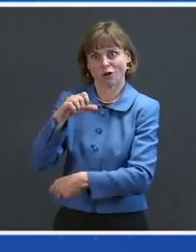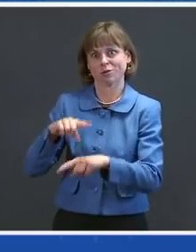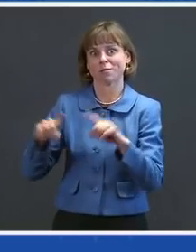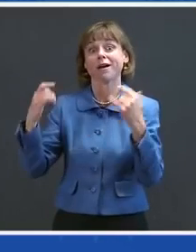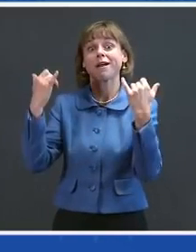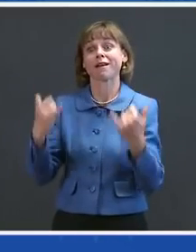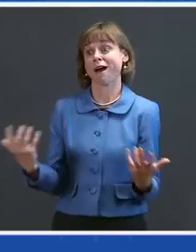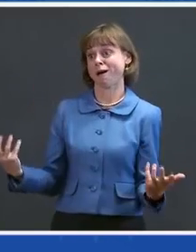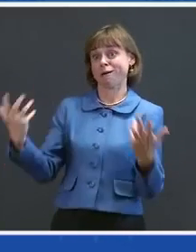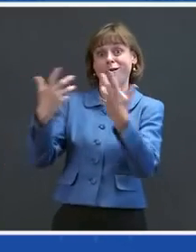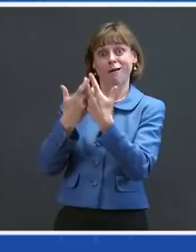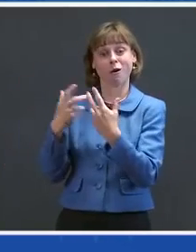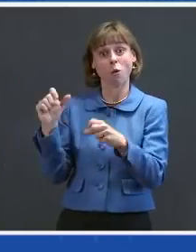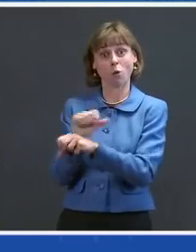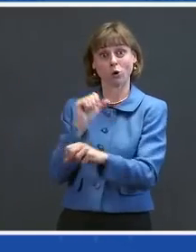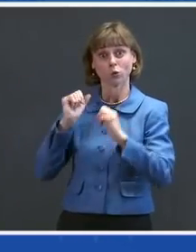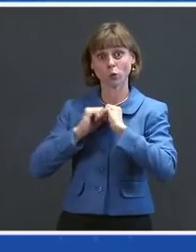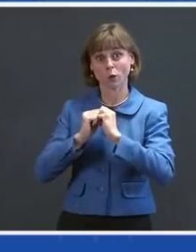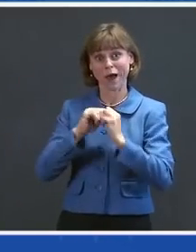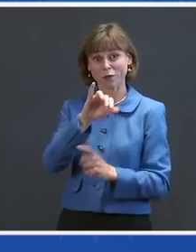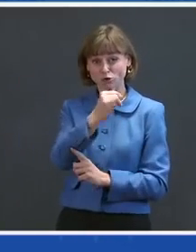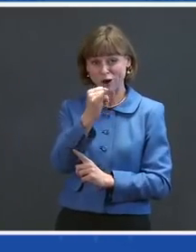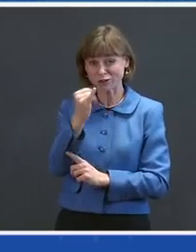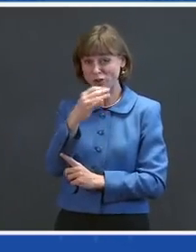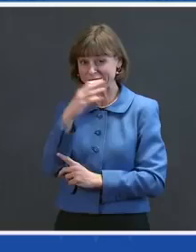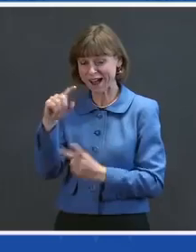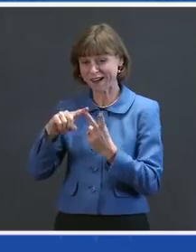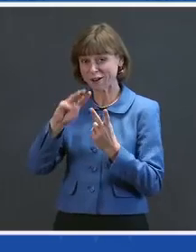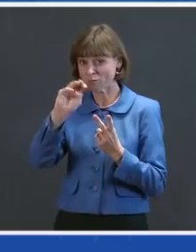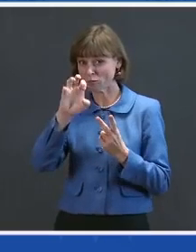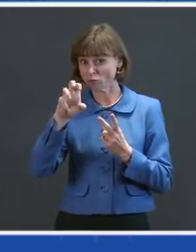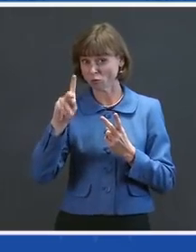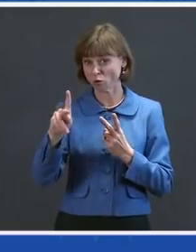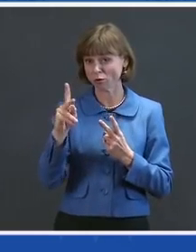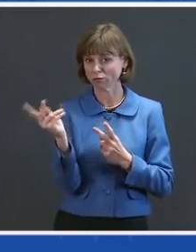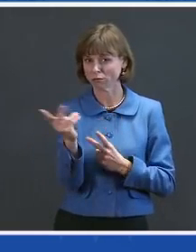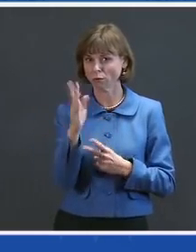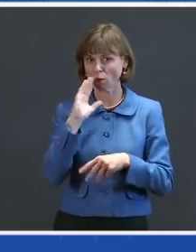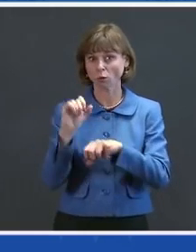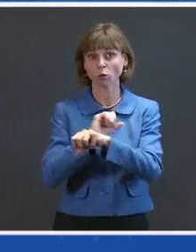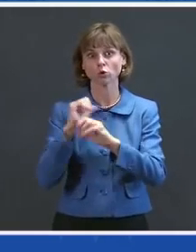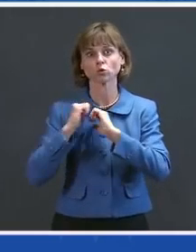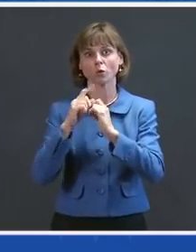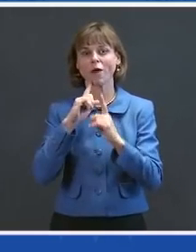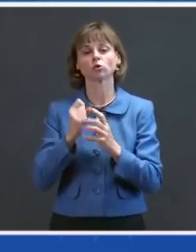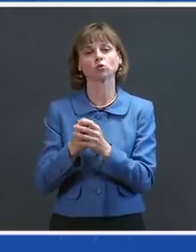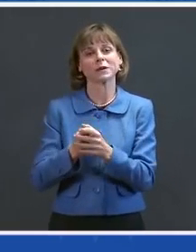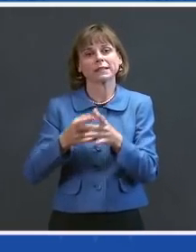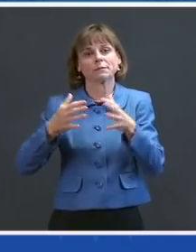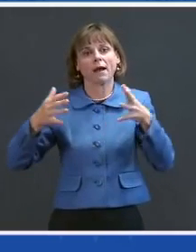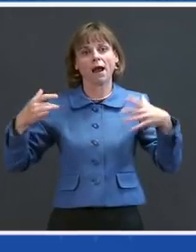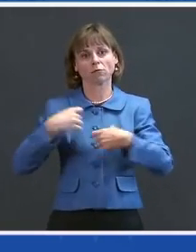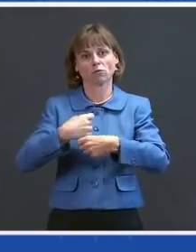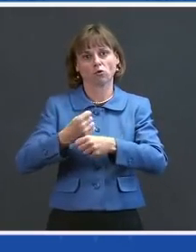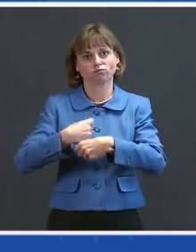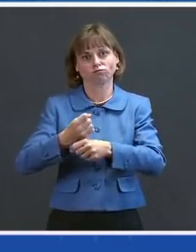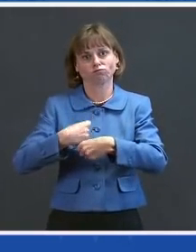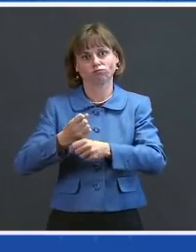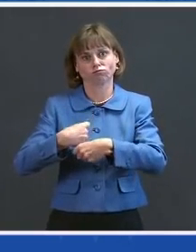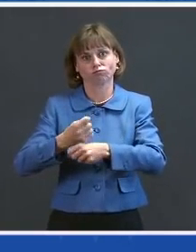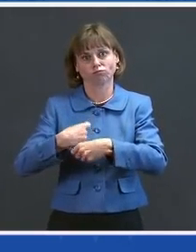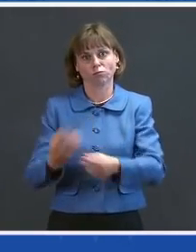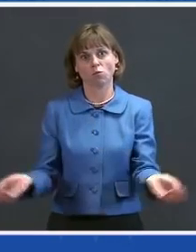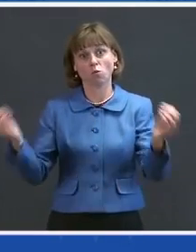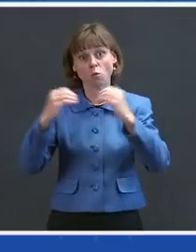& Johnson and Merck will work together to expand the production of Johnson & Johnson's vaccine. This is a type of